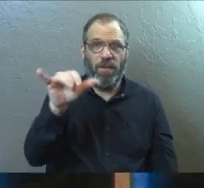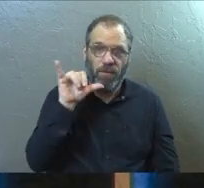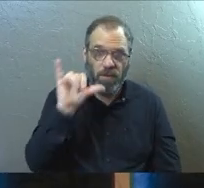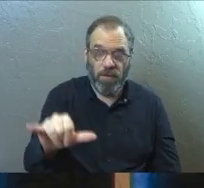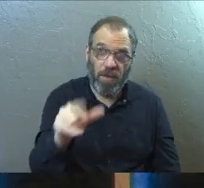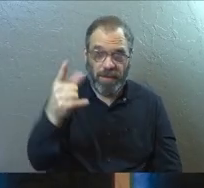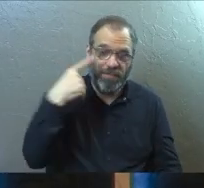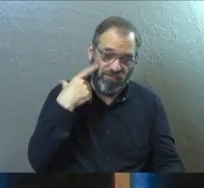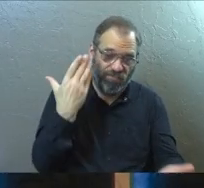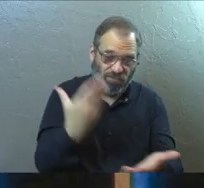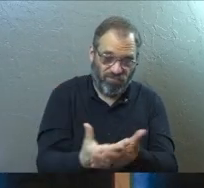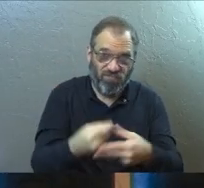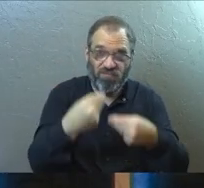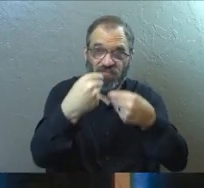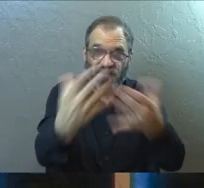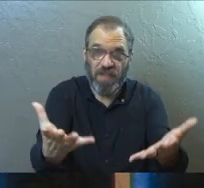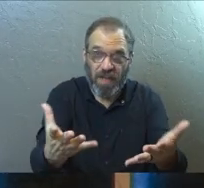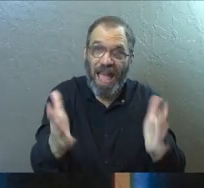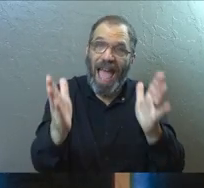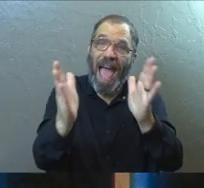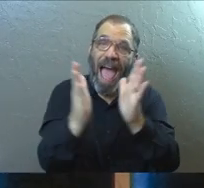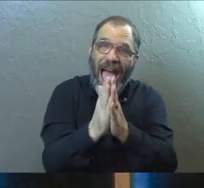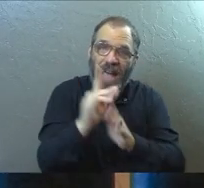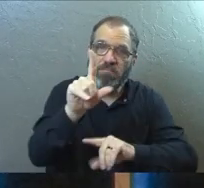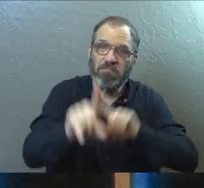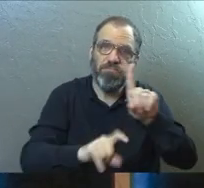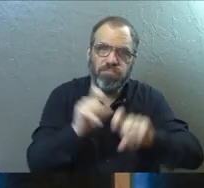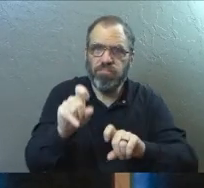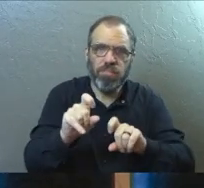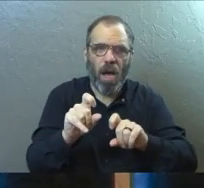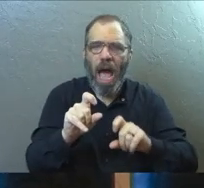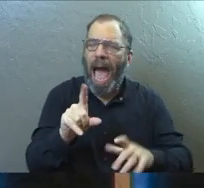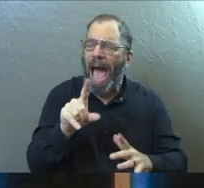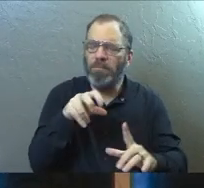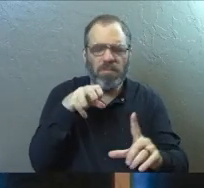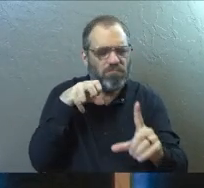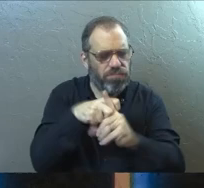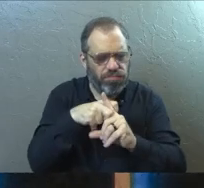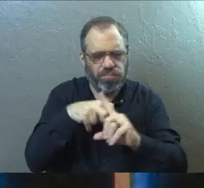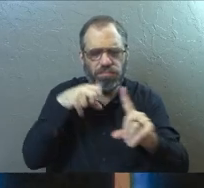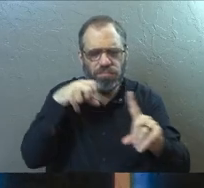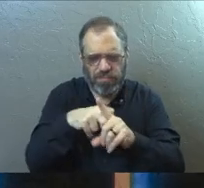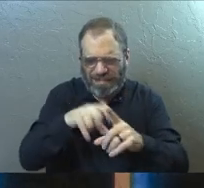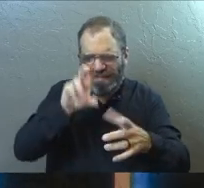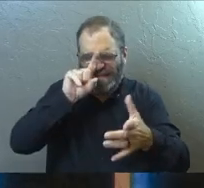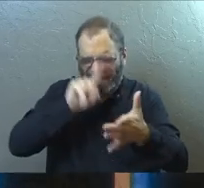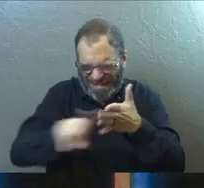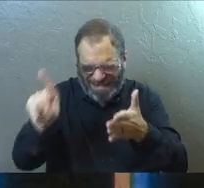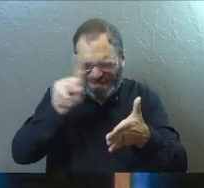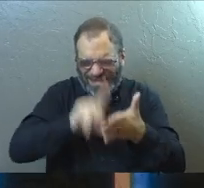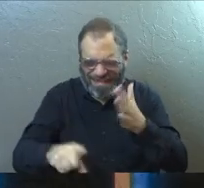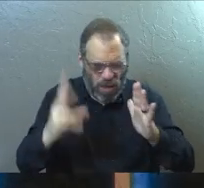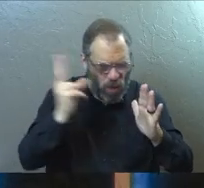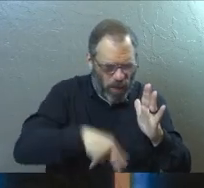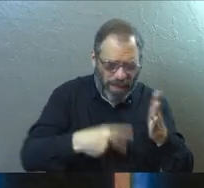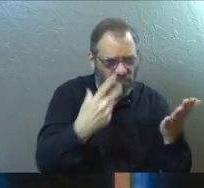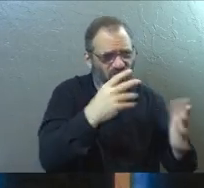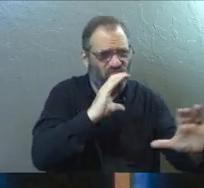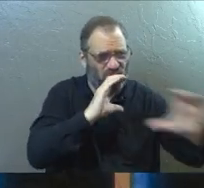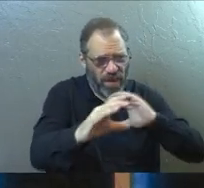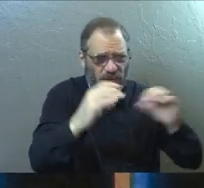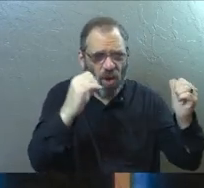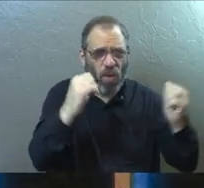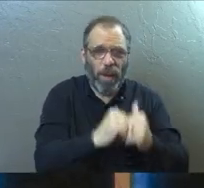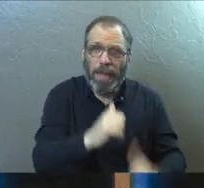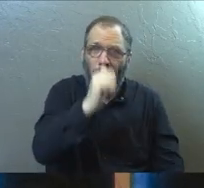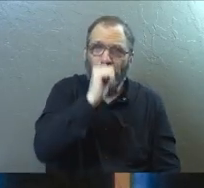He lays claim to you. Ask your questions. Probe. Research. Read. Have conversations with those that will